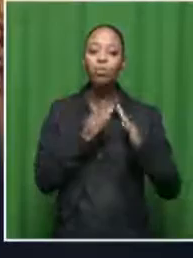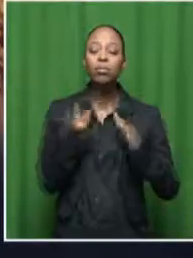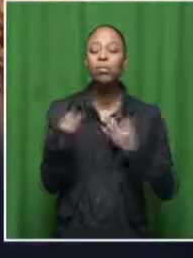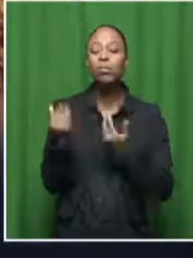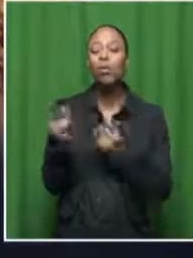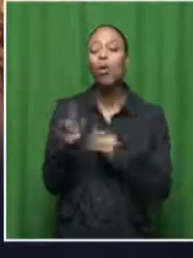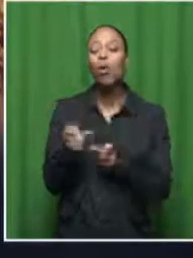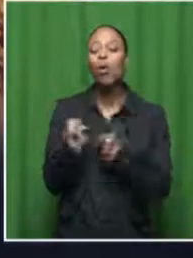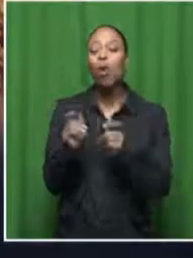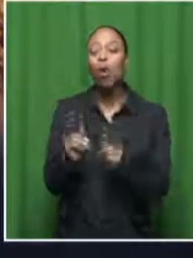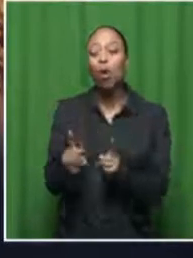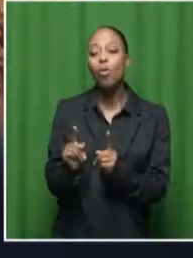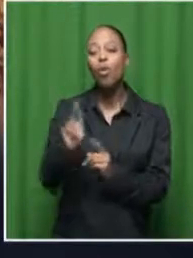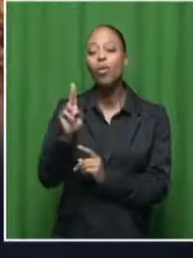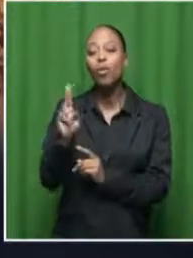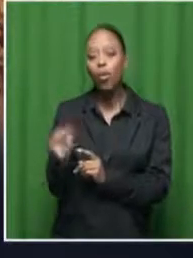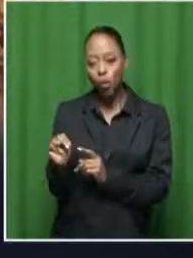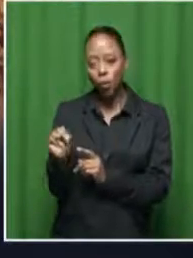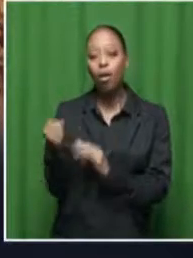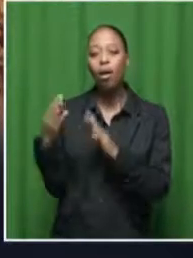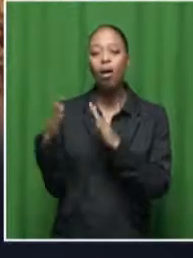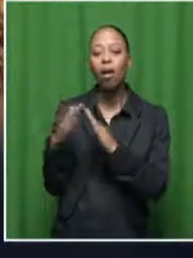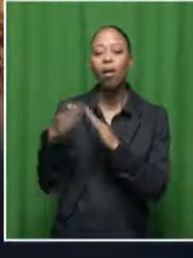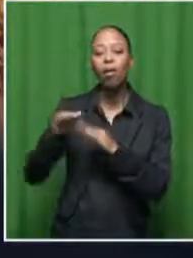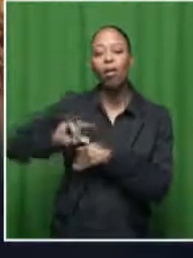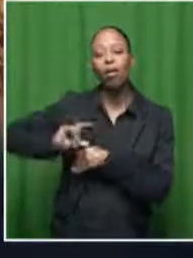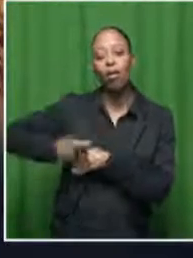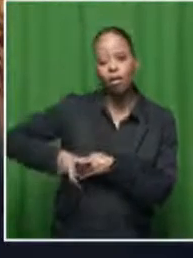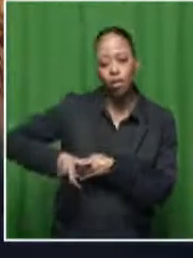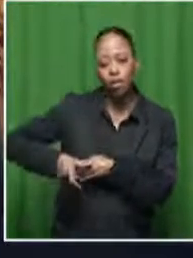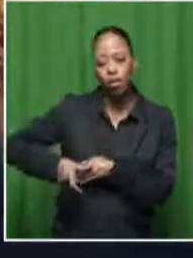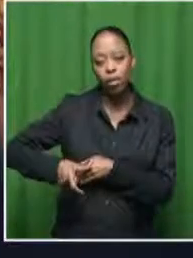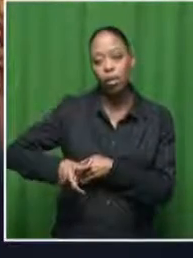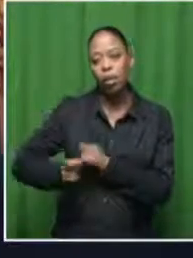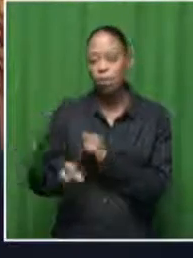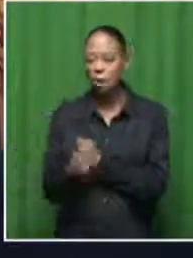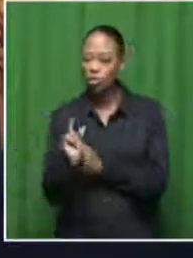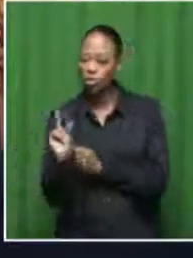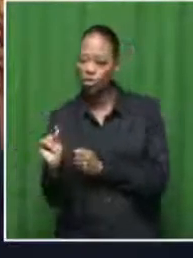expected to officially open the United Nations Habitat conference in a short while from now